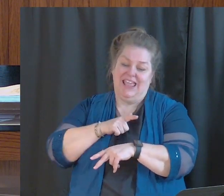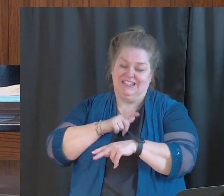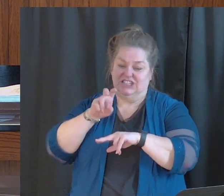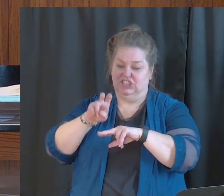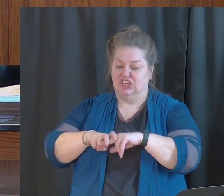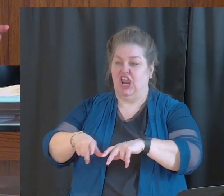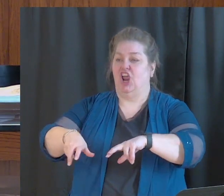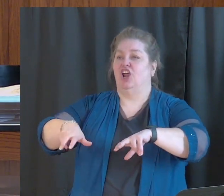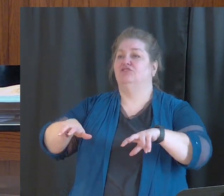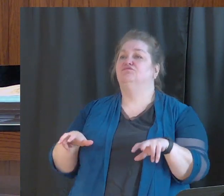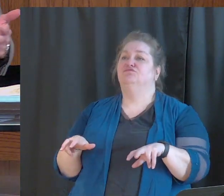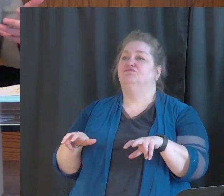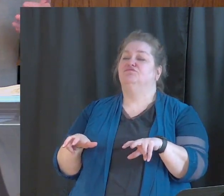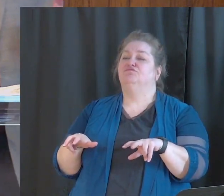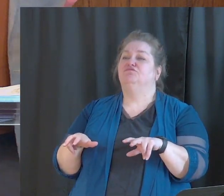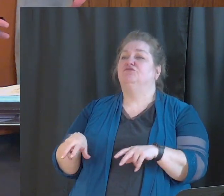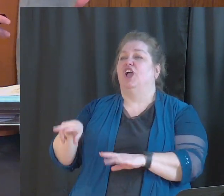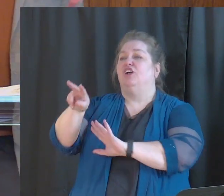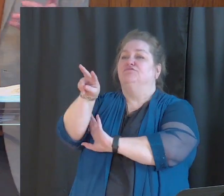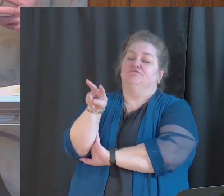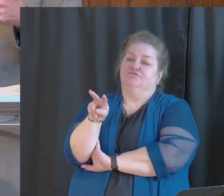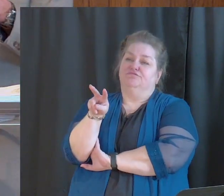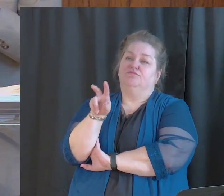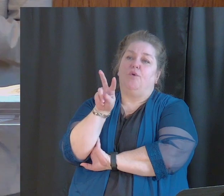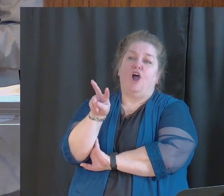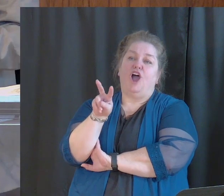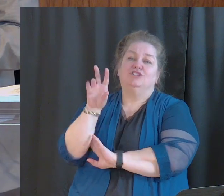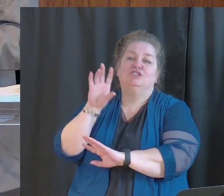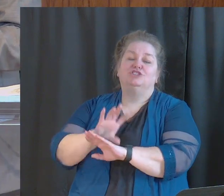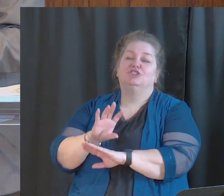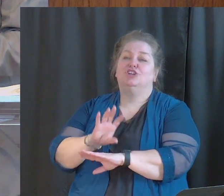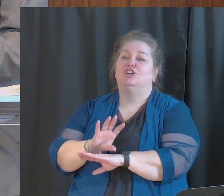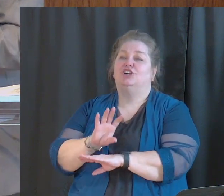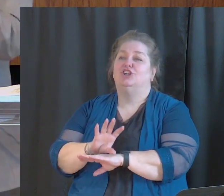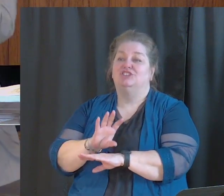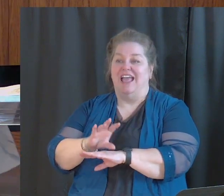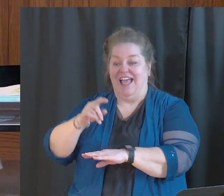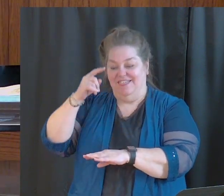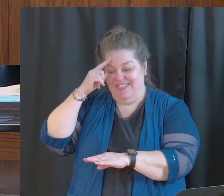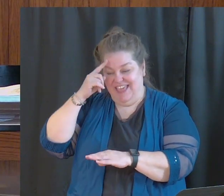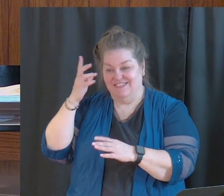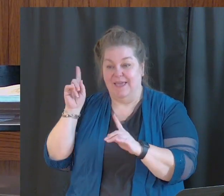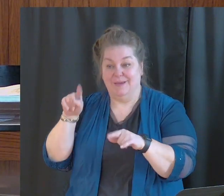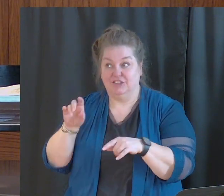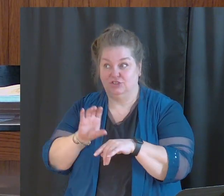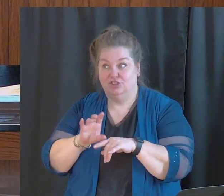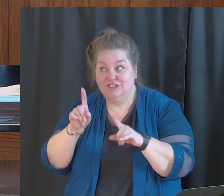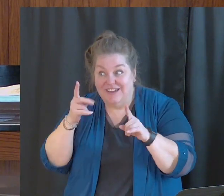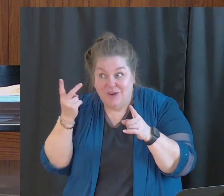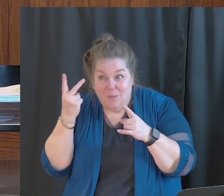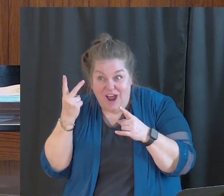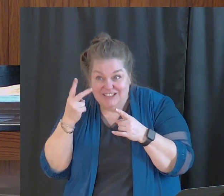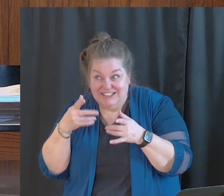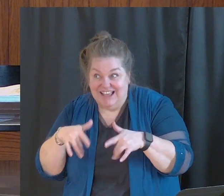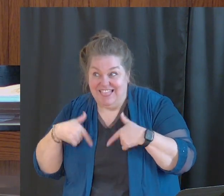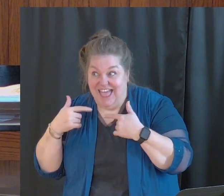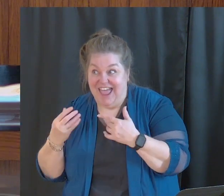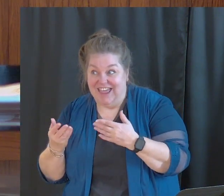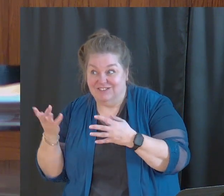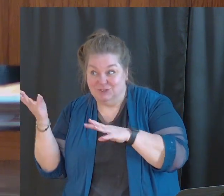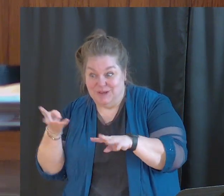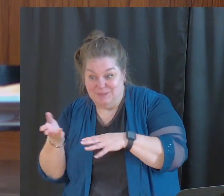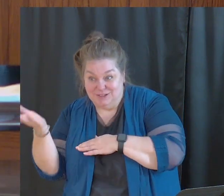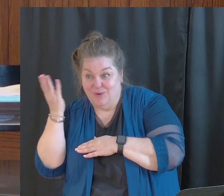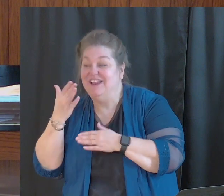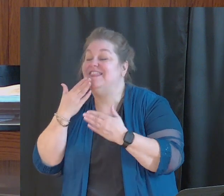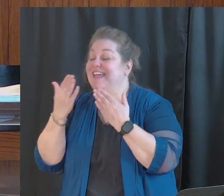and turn on the internet and watch church and think that they have been to church. Now, if you're watching me this morning, thank you for joining us